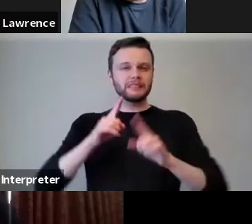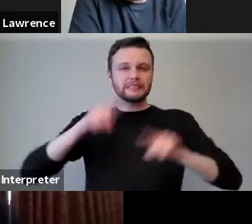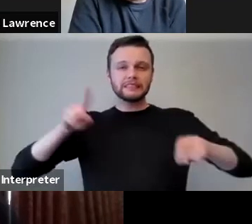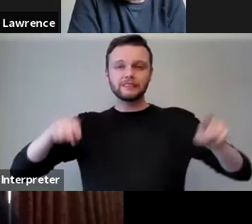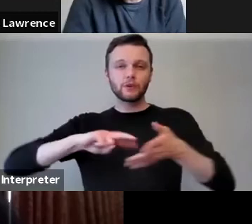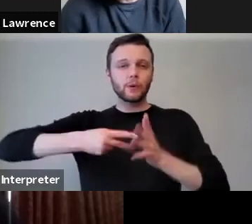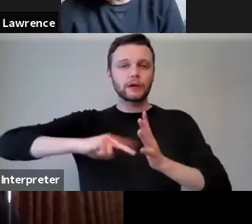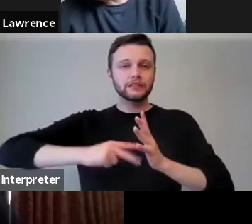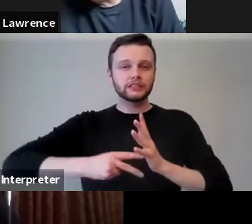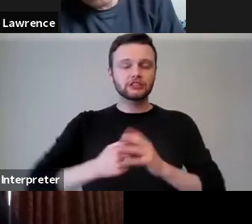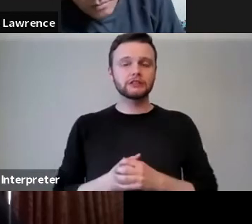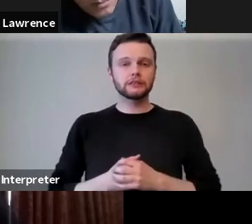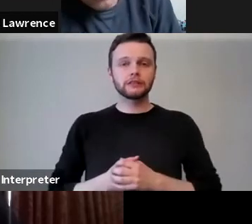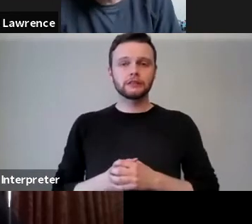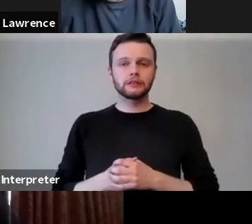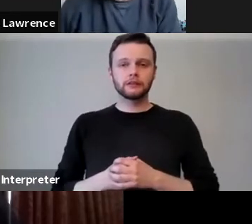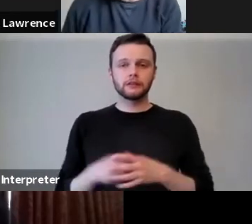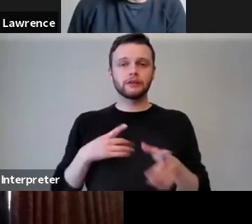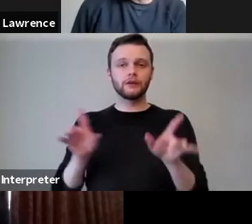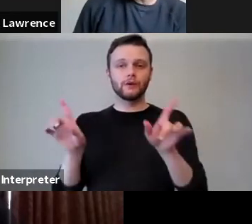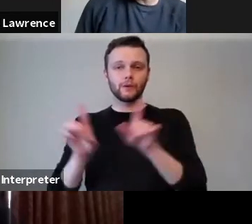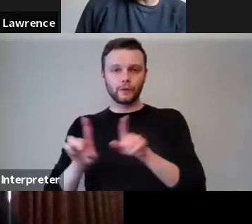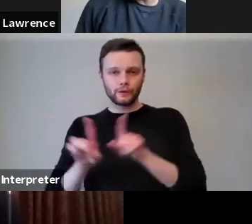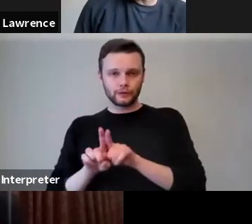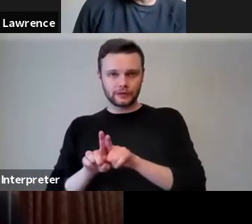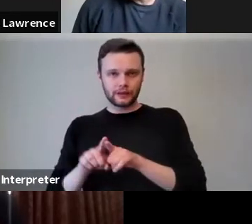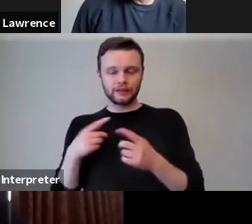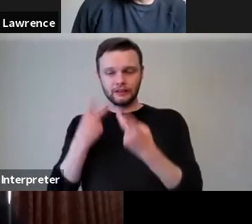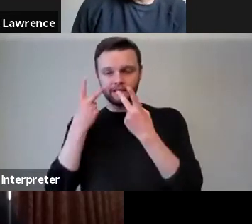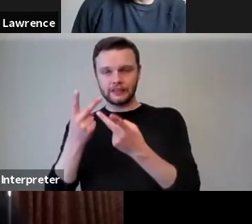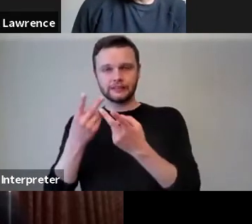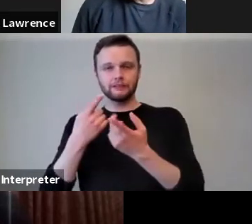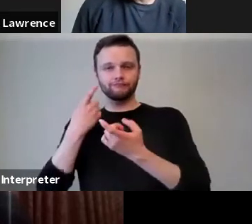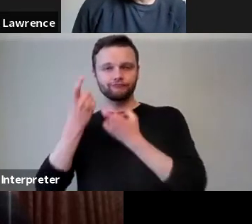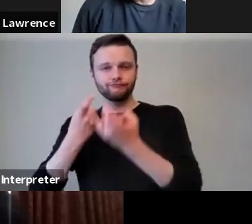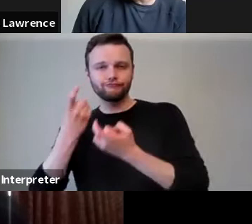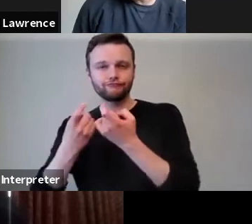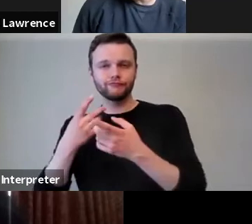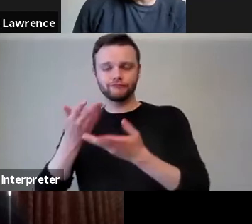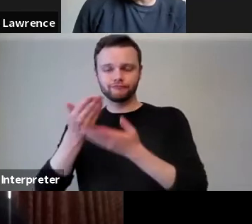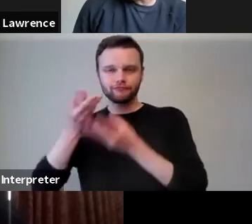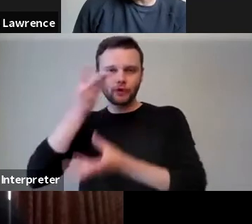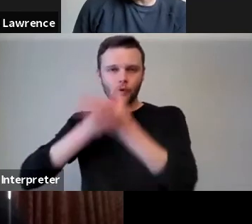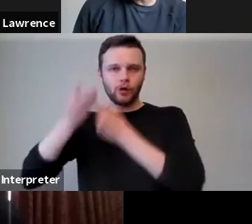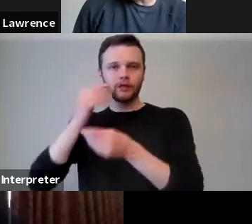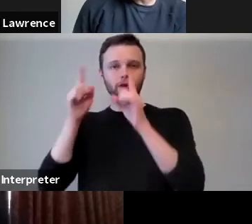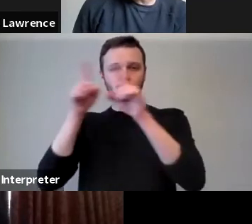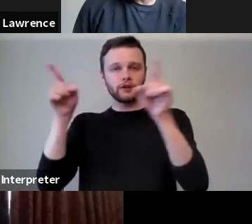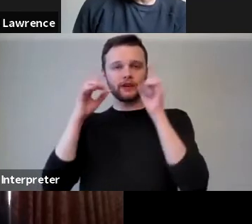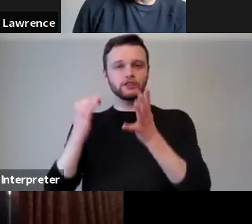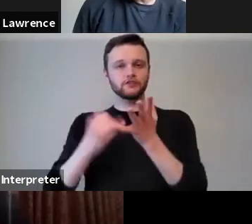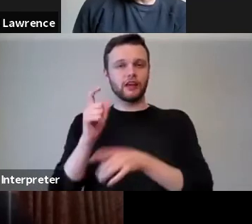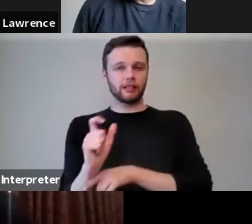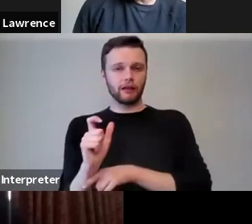and also as a visiting scholar at the University of Strathclye. I'm also an Associate and a Research